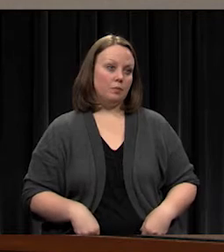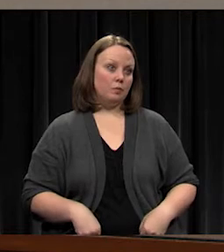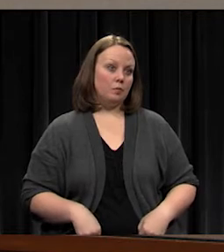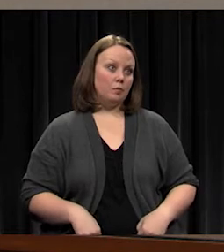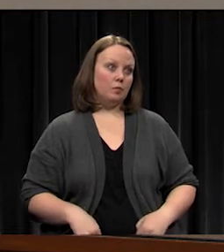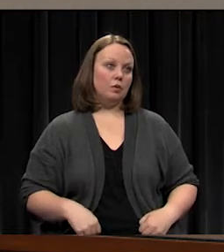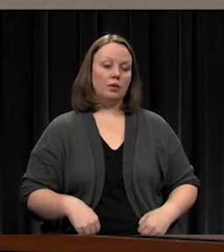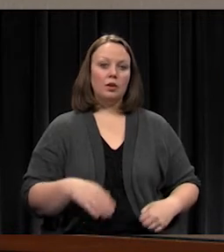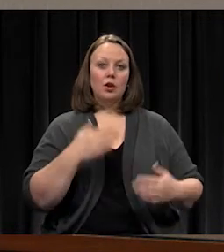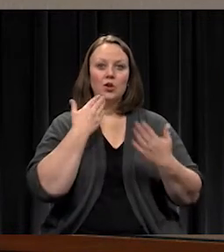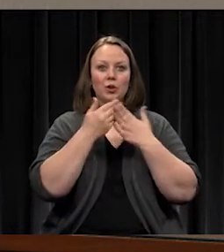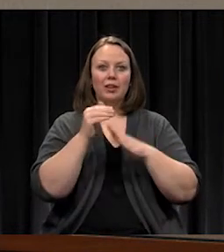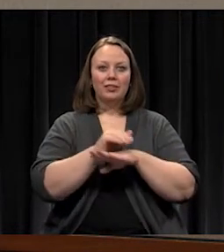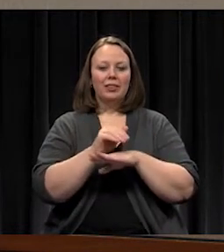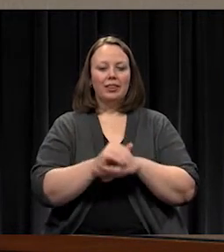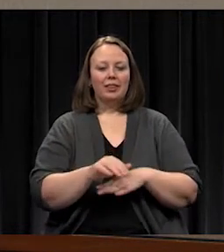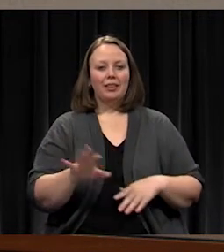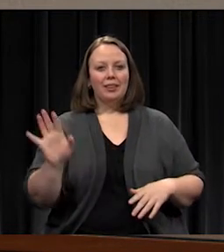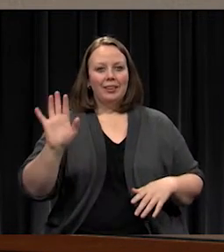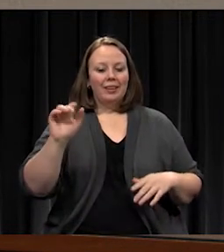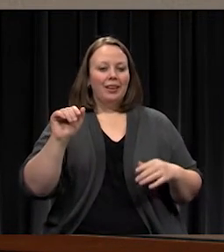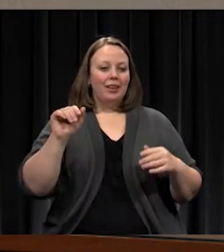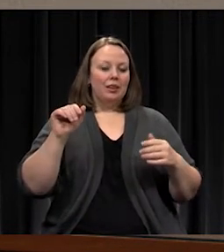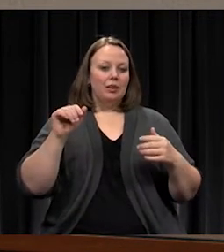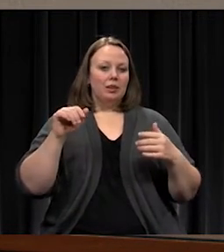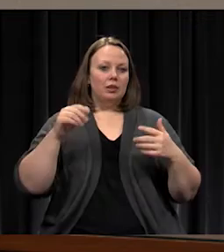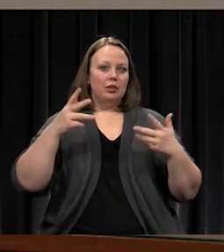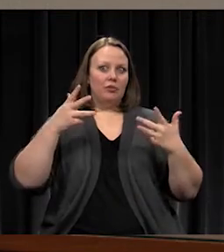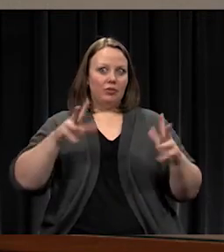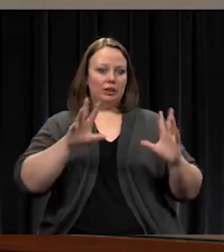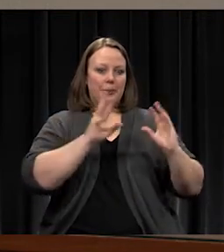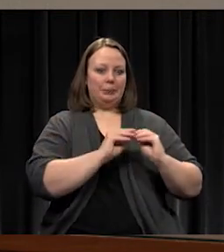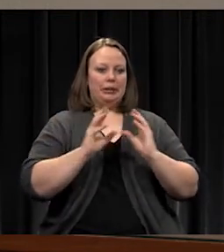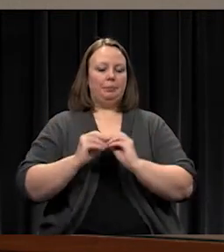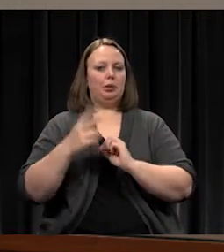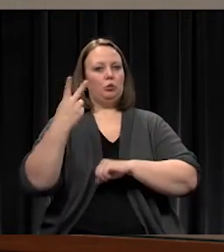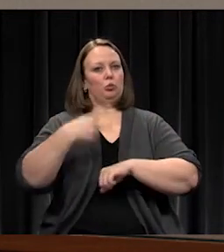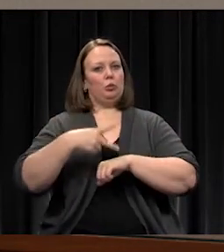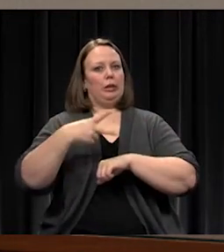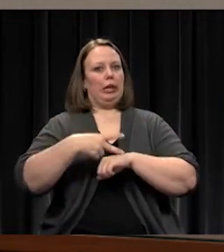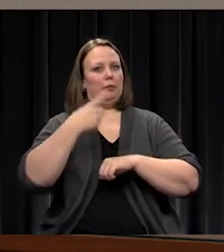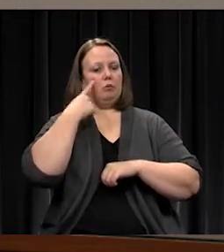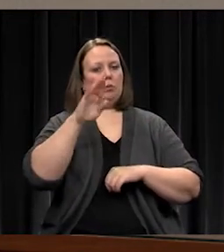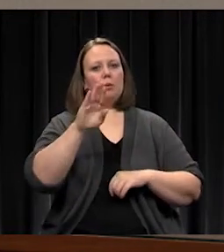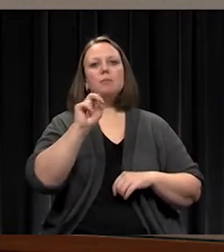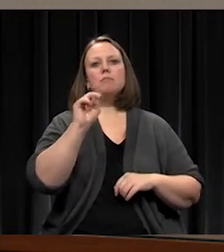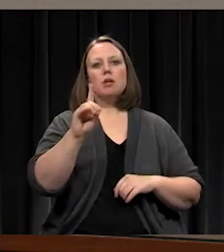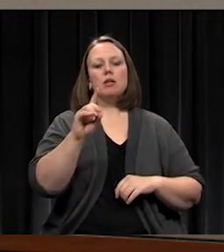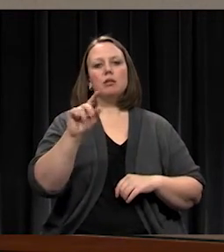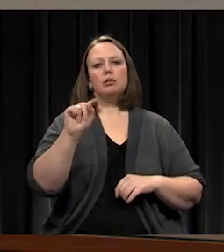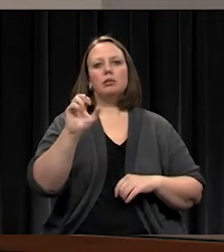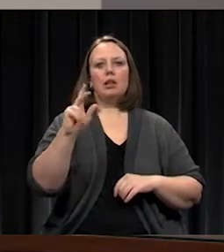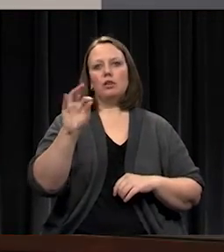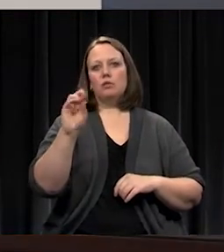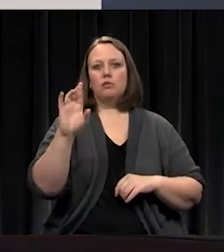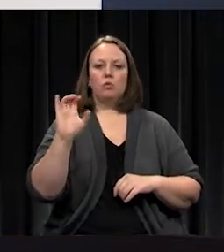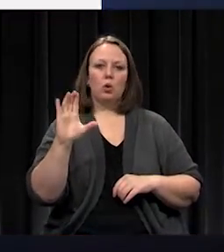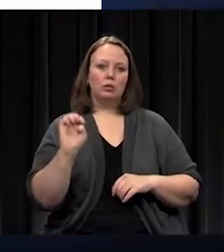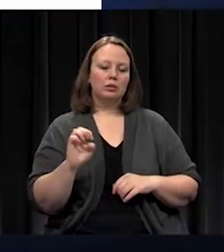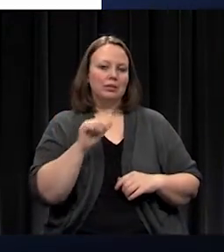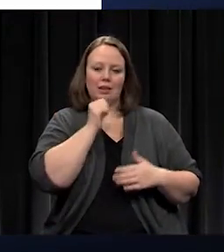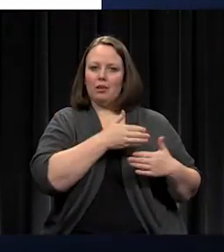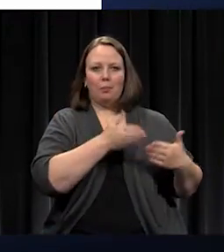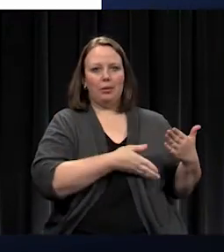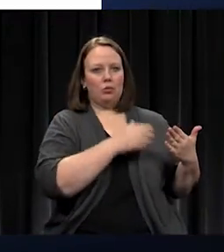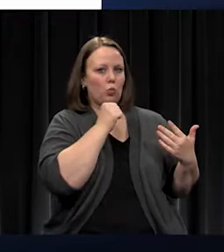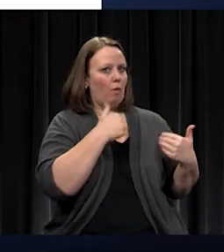Good evening. We have met twice as a bond task force, and although we are not complete and have a recommendation for the board, I just wanted to